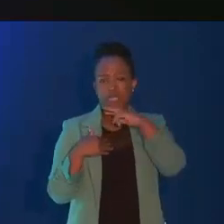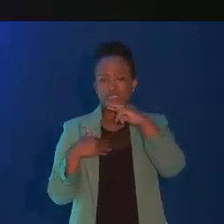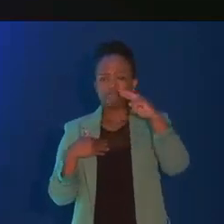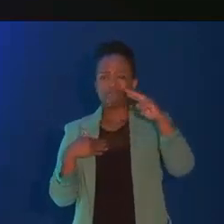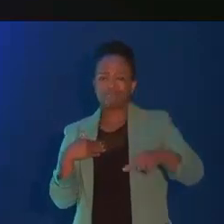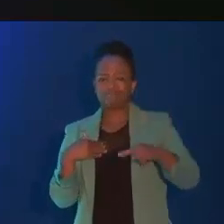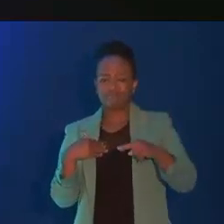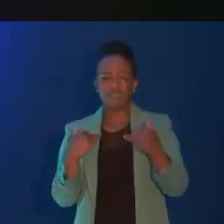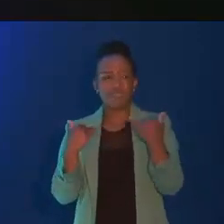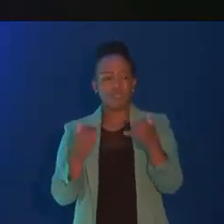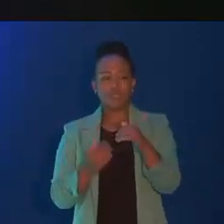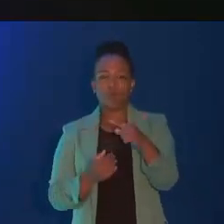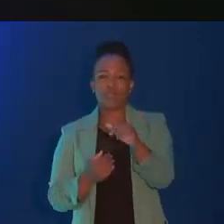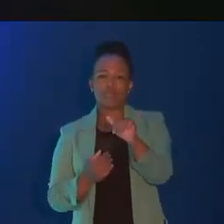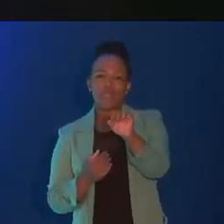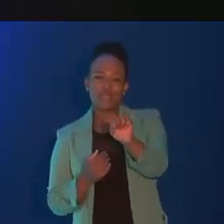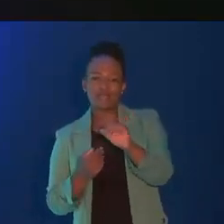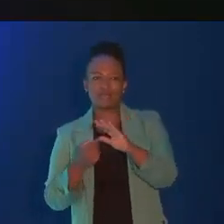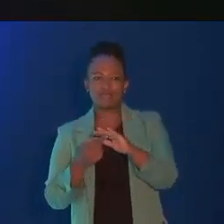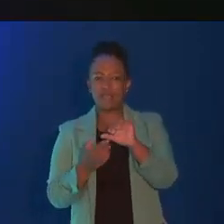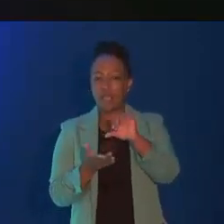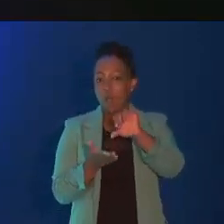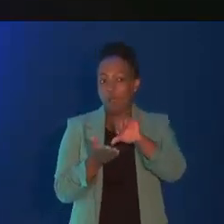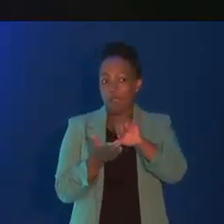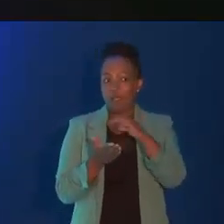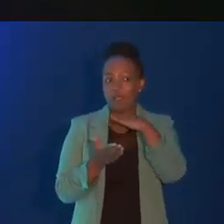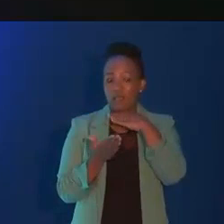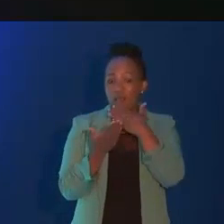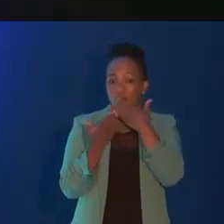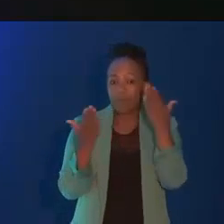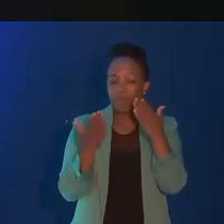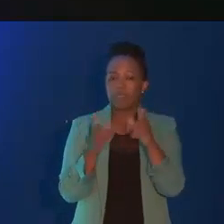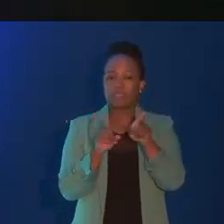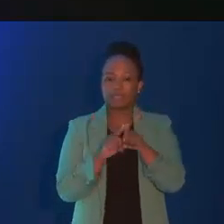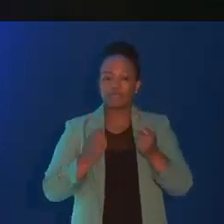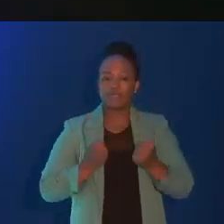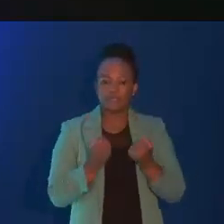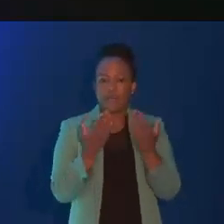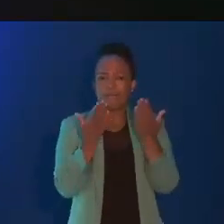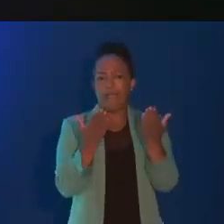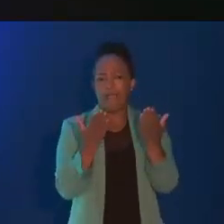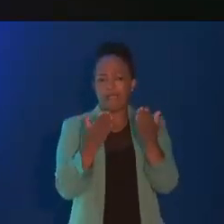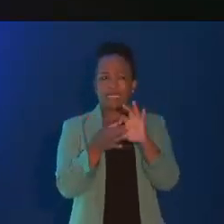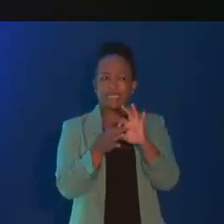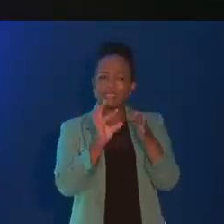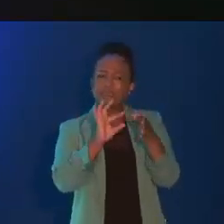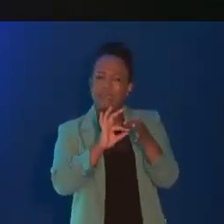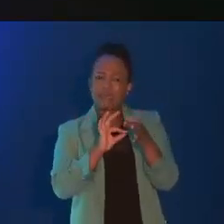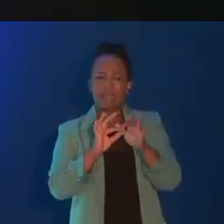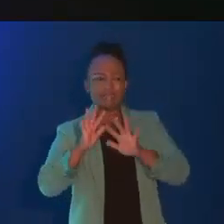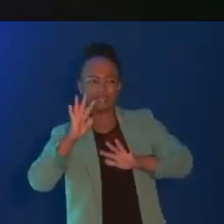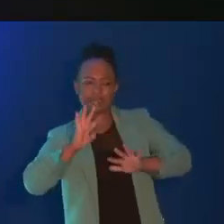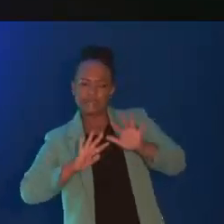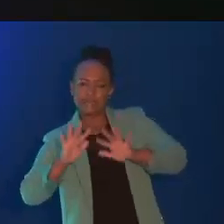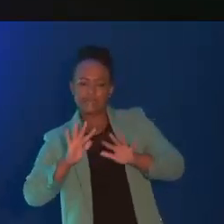and gas shortages, as well as shortages in the supply chain of grain and other staples. As we